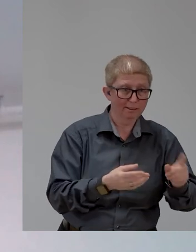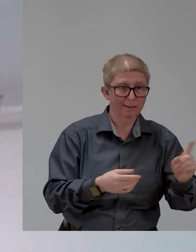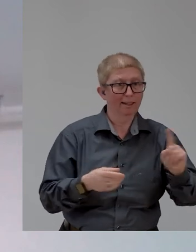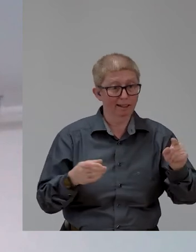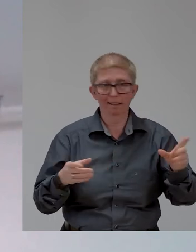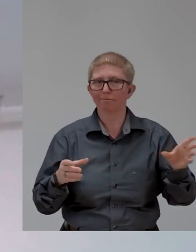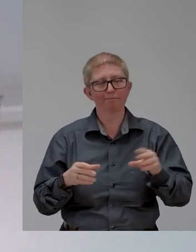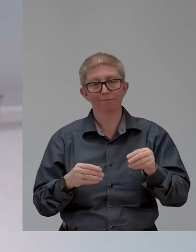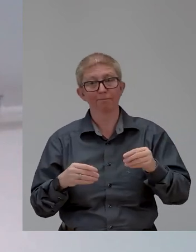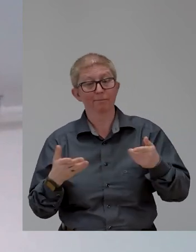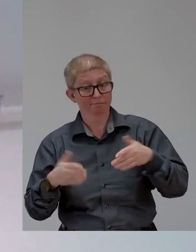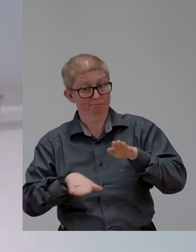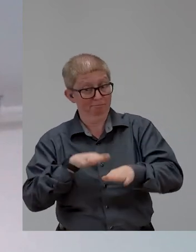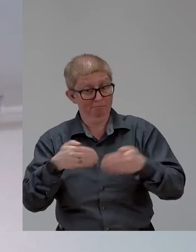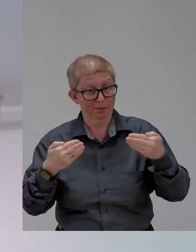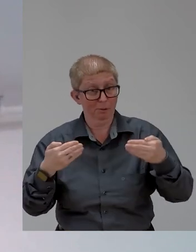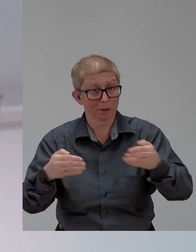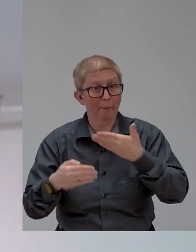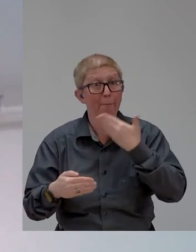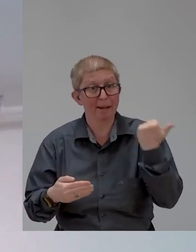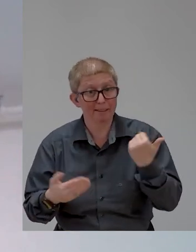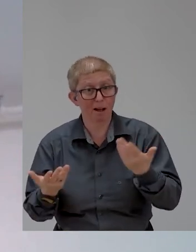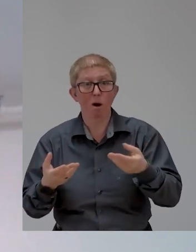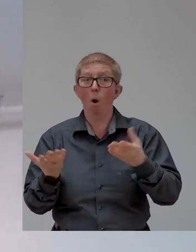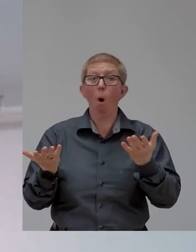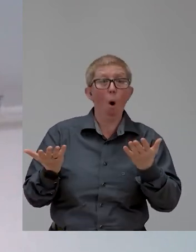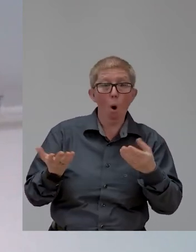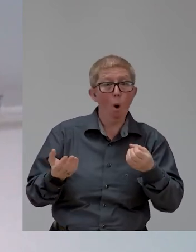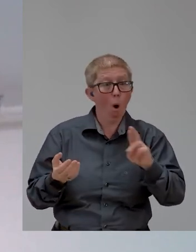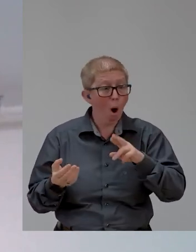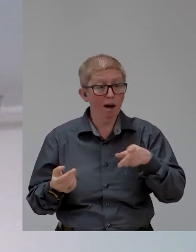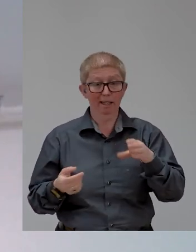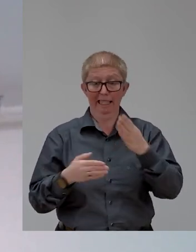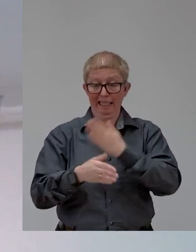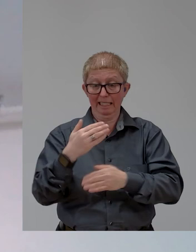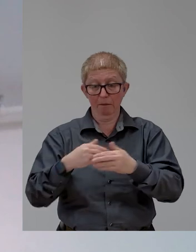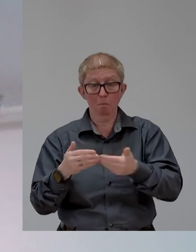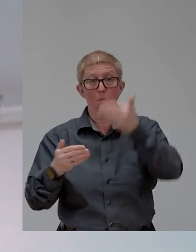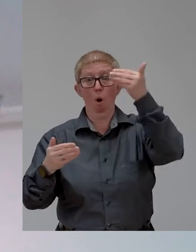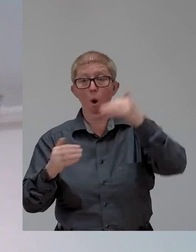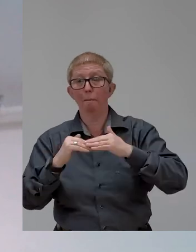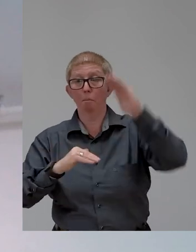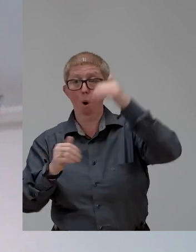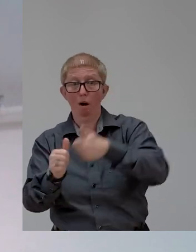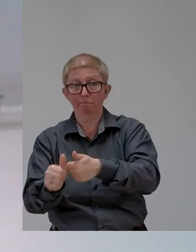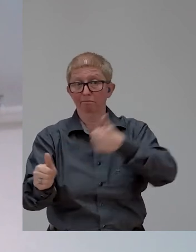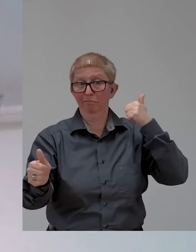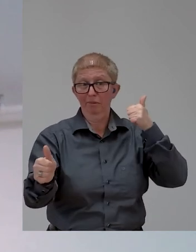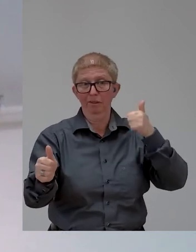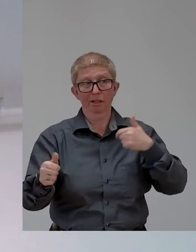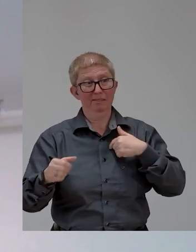will see the disability sector falling even further behind. And again, to be bluntly honest, I'm not sure which one it is.